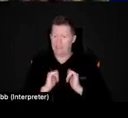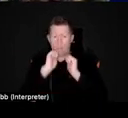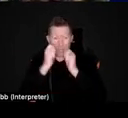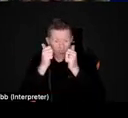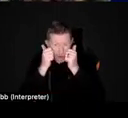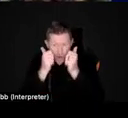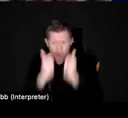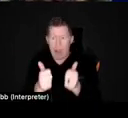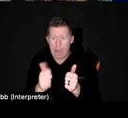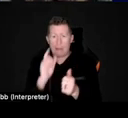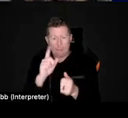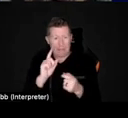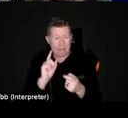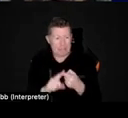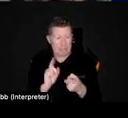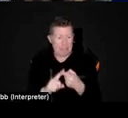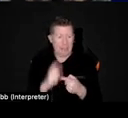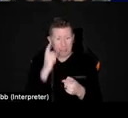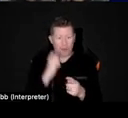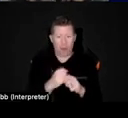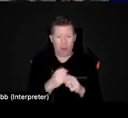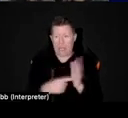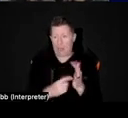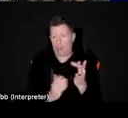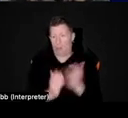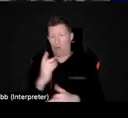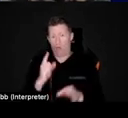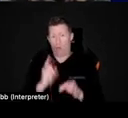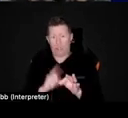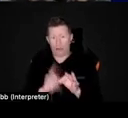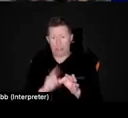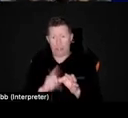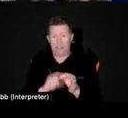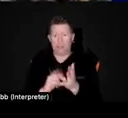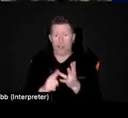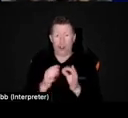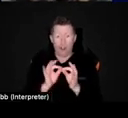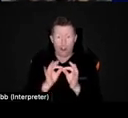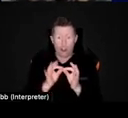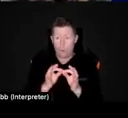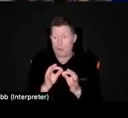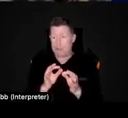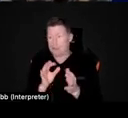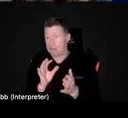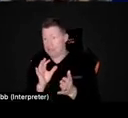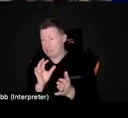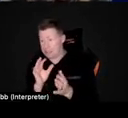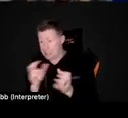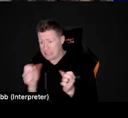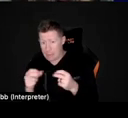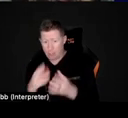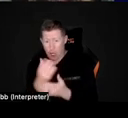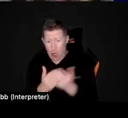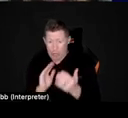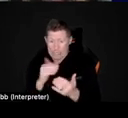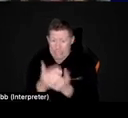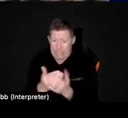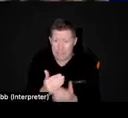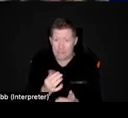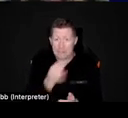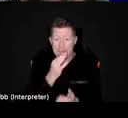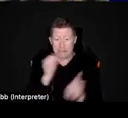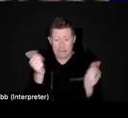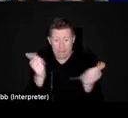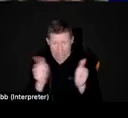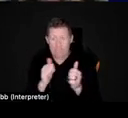keep going and get through as many more questions as we can. So the interpreters and caption only book till, uh, 8.30. So